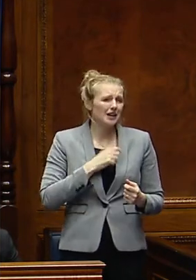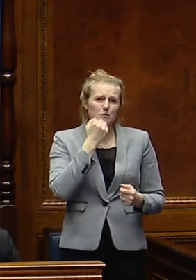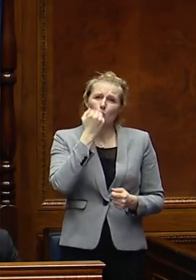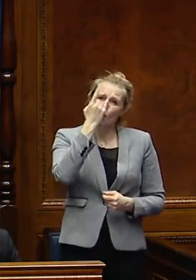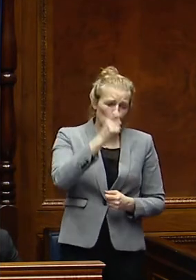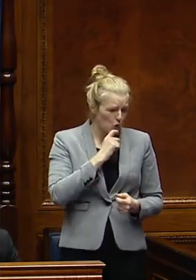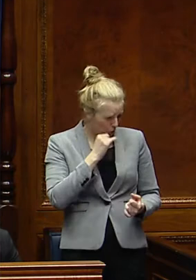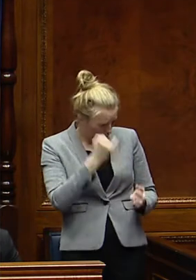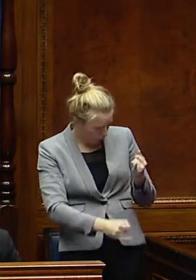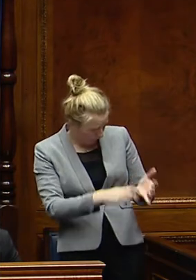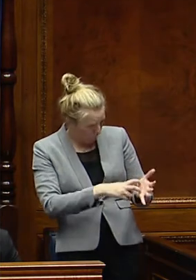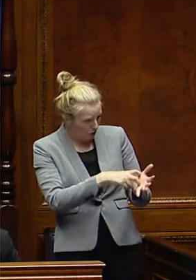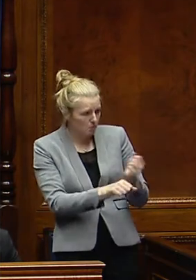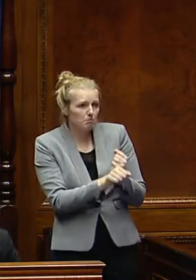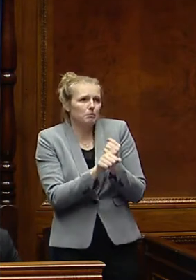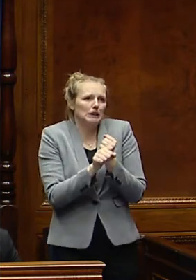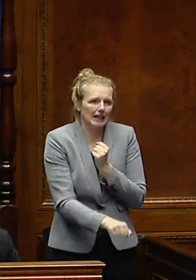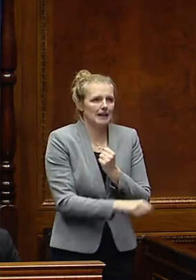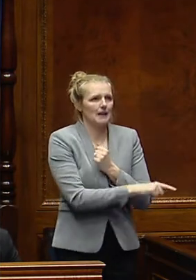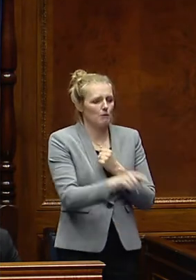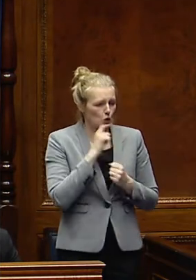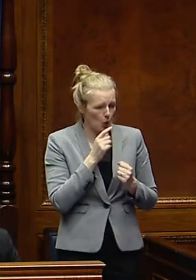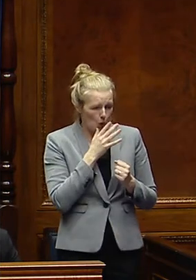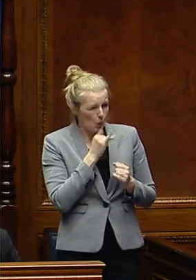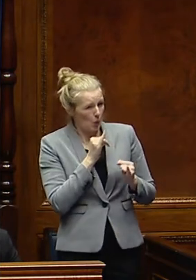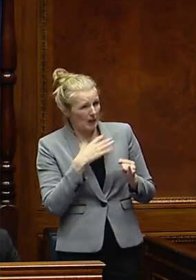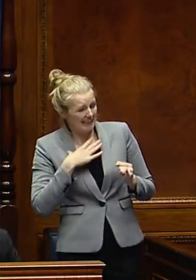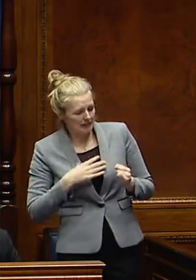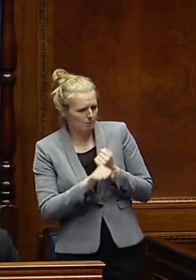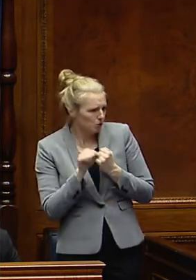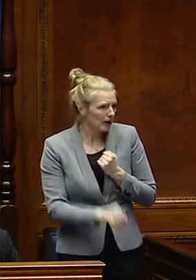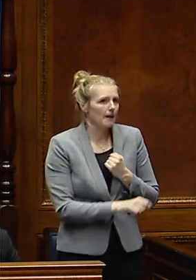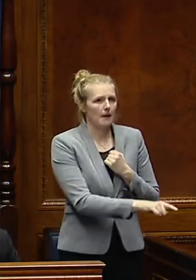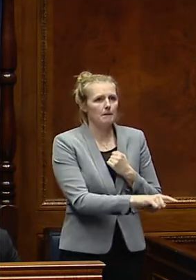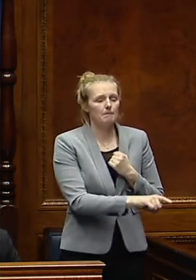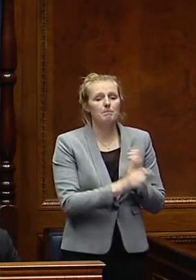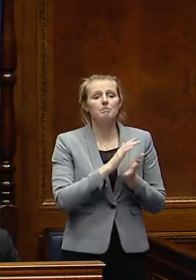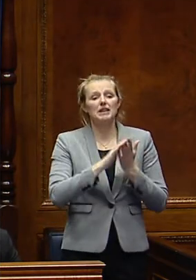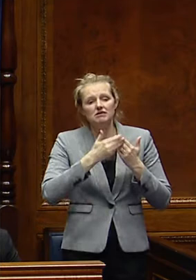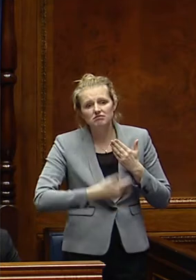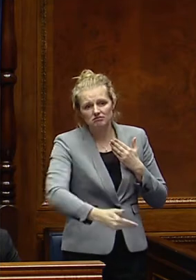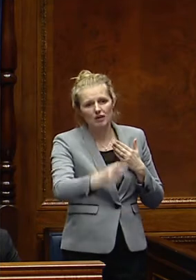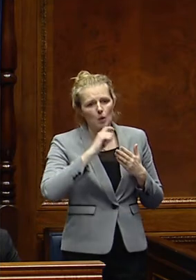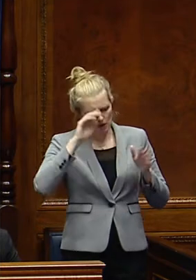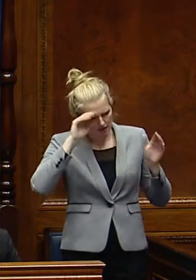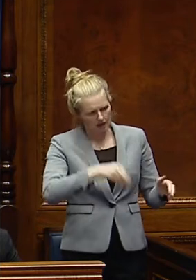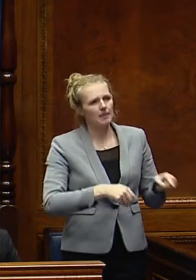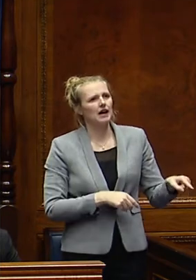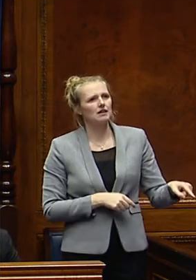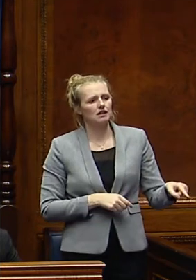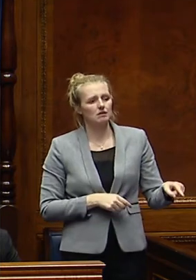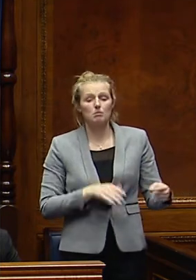about prioritising those in greatest need. And that's something that I will be laying out in the time ahead. But importantly, engaging with